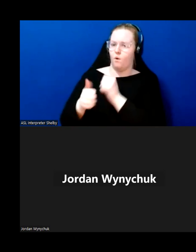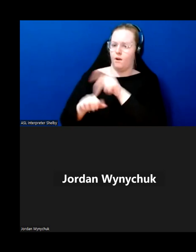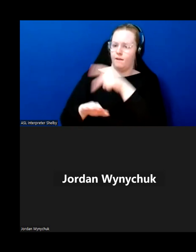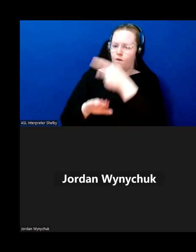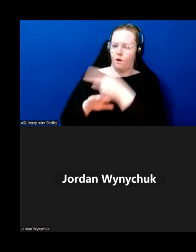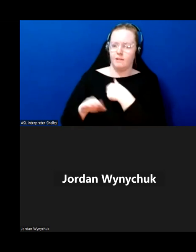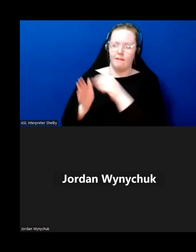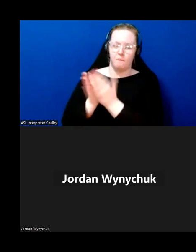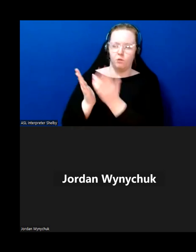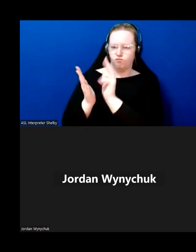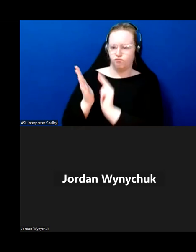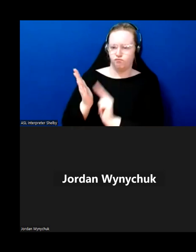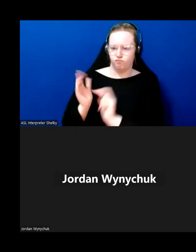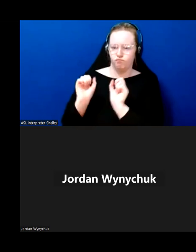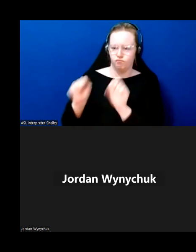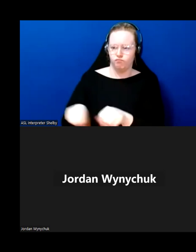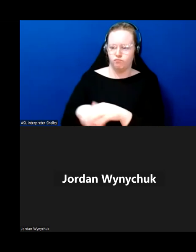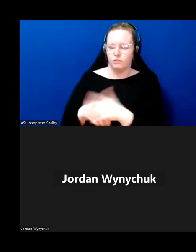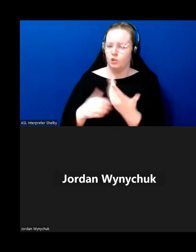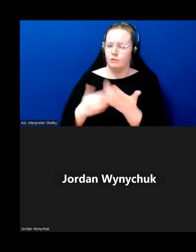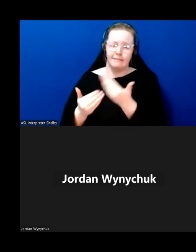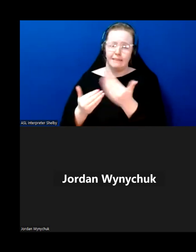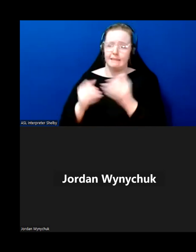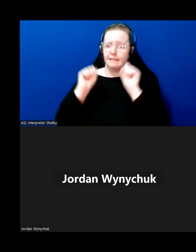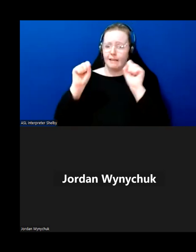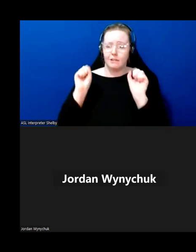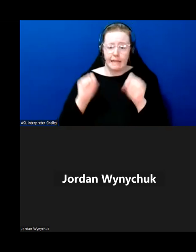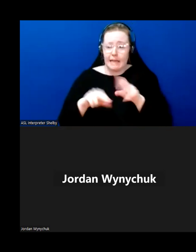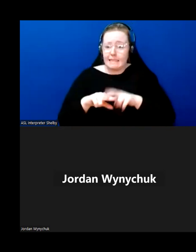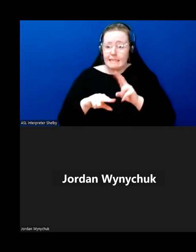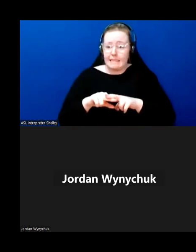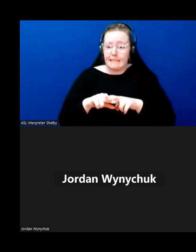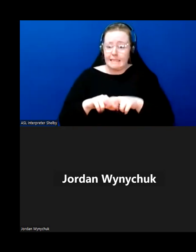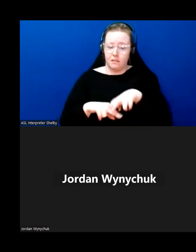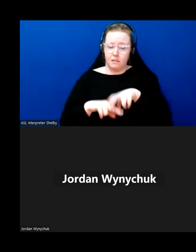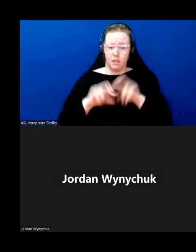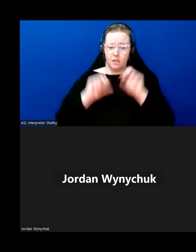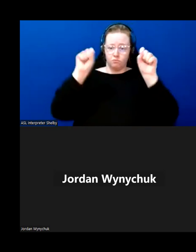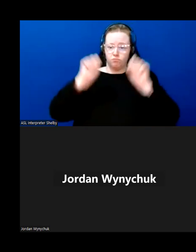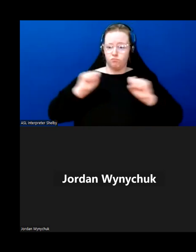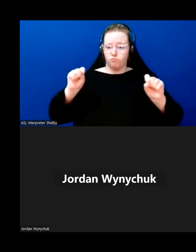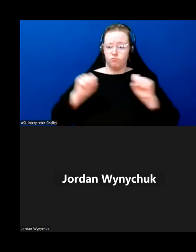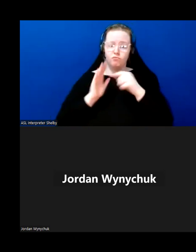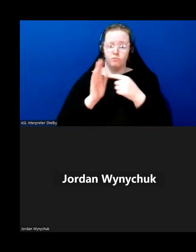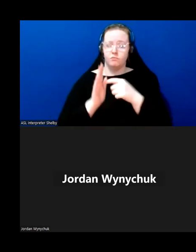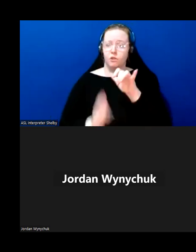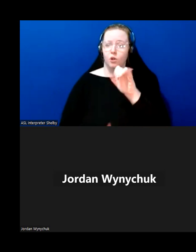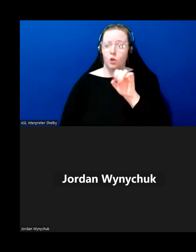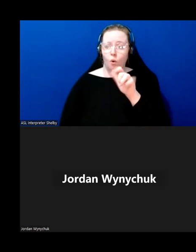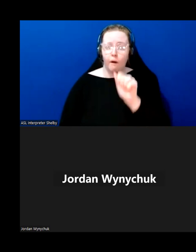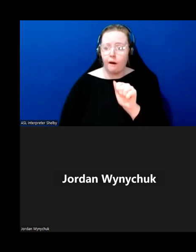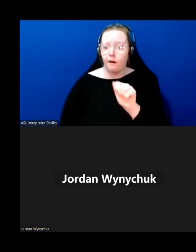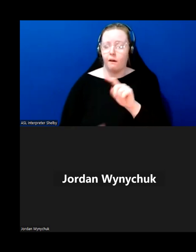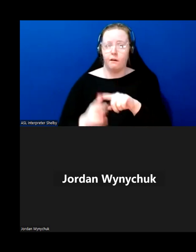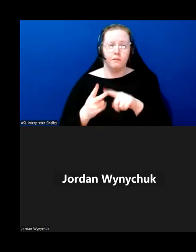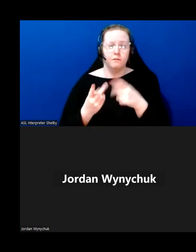booklet um very low impact stuff you can do them from a chair tai chi from a chair yoga from a chair stuff to just you know you don't have to